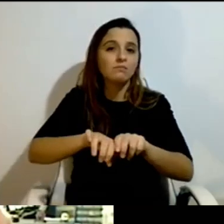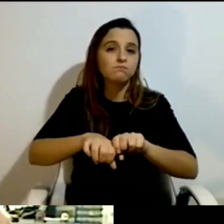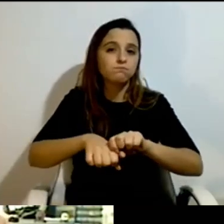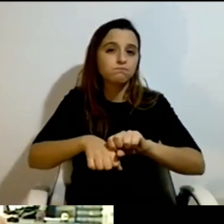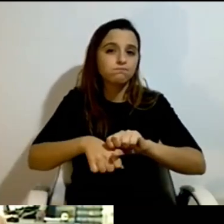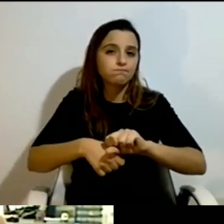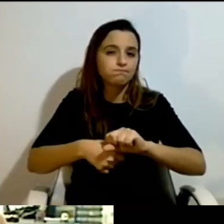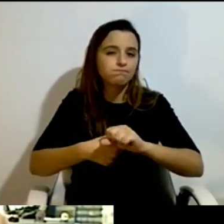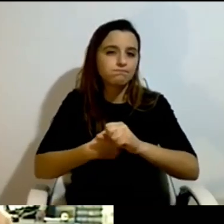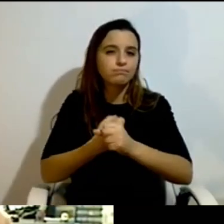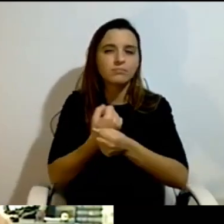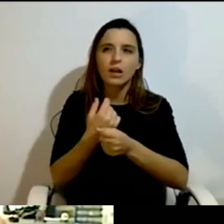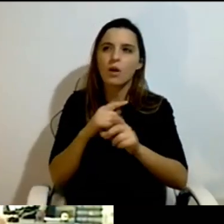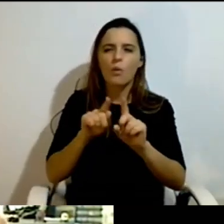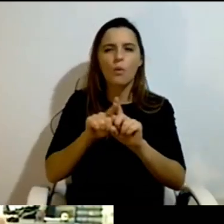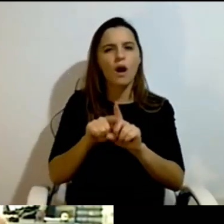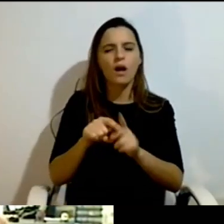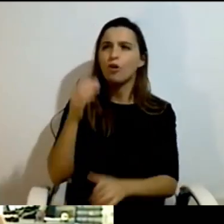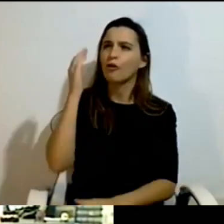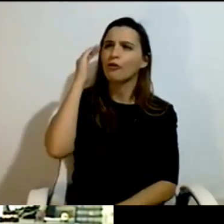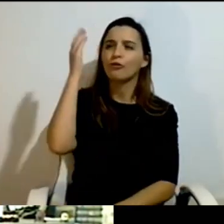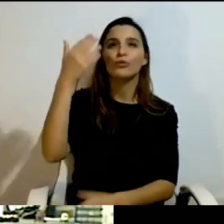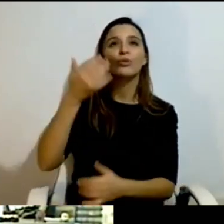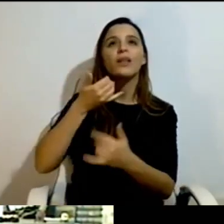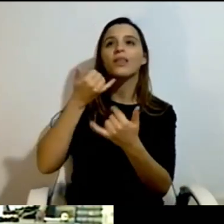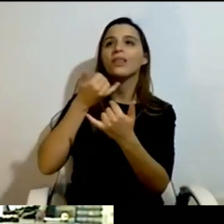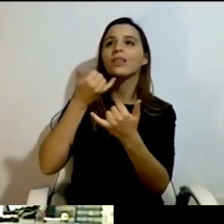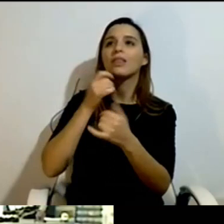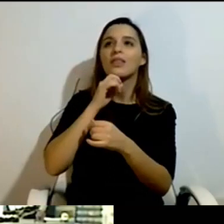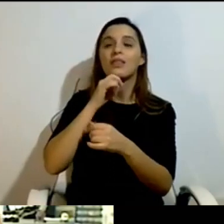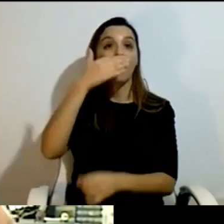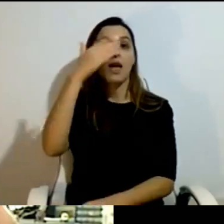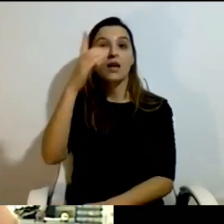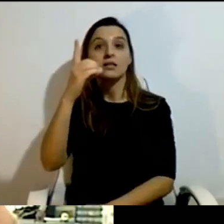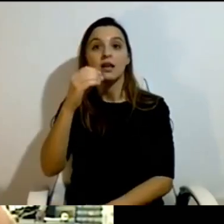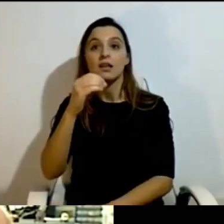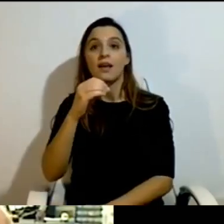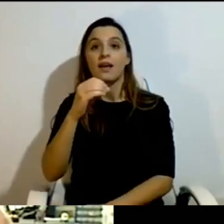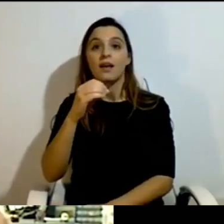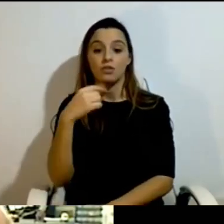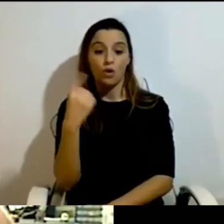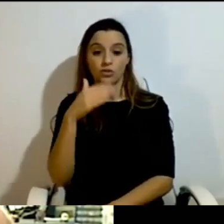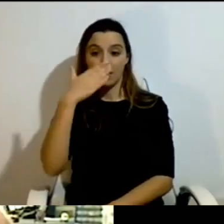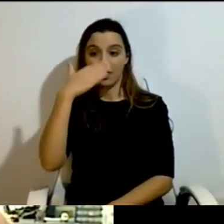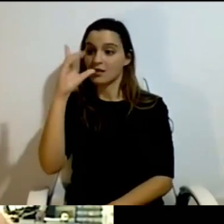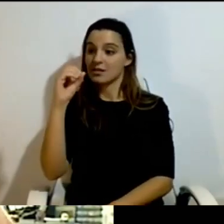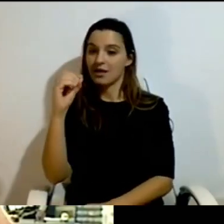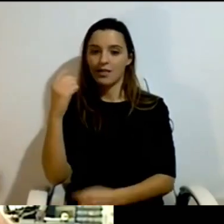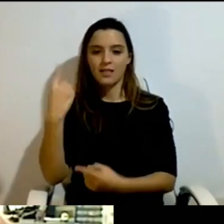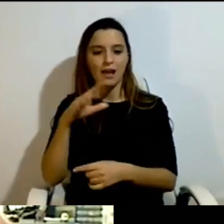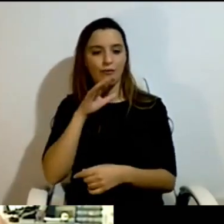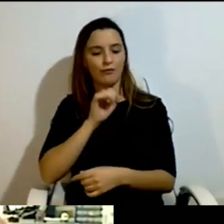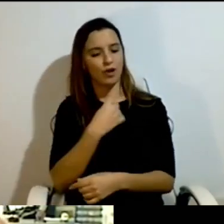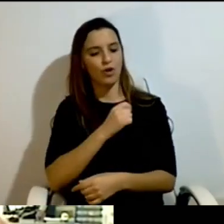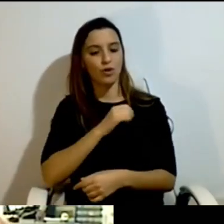even if he's 60 years old, for the rest of your life. And is something that is as many, many families have